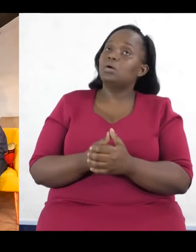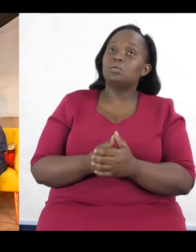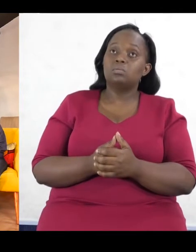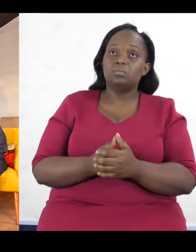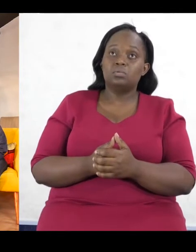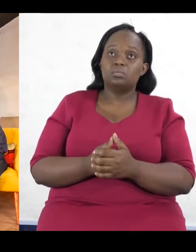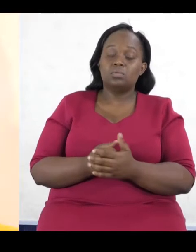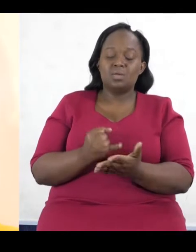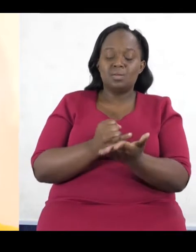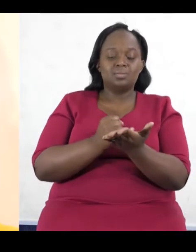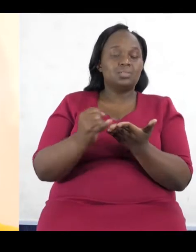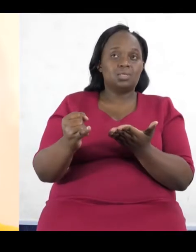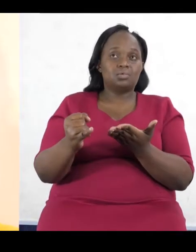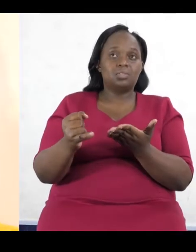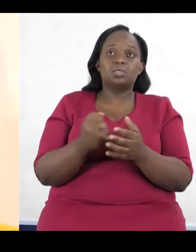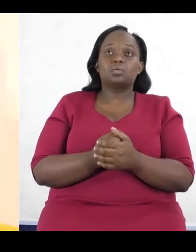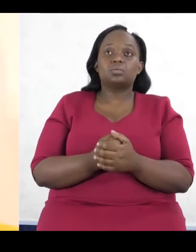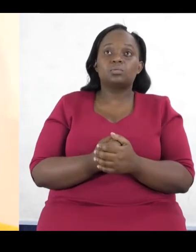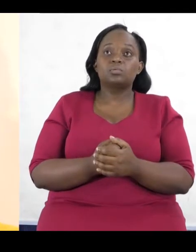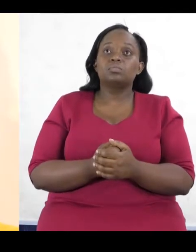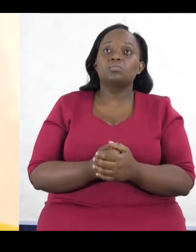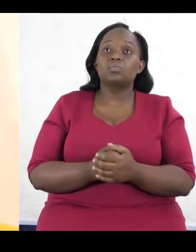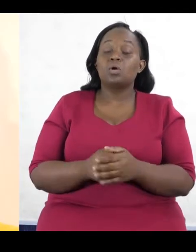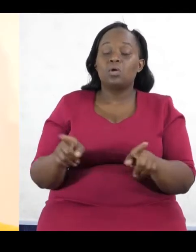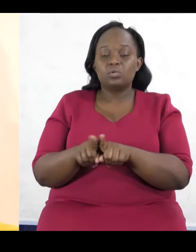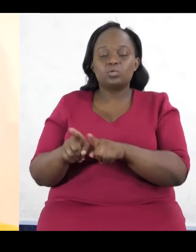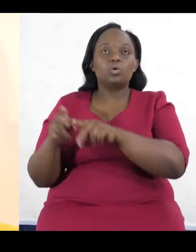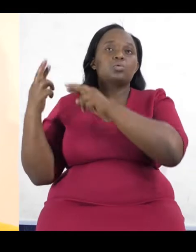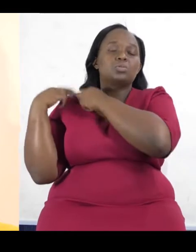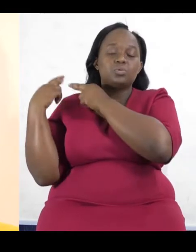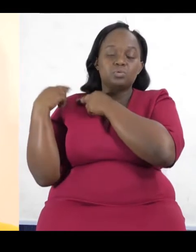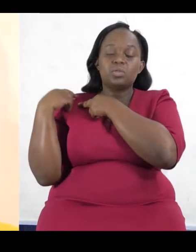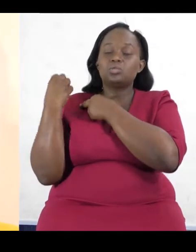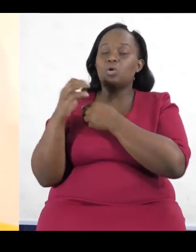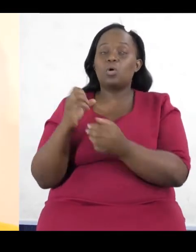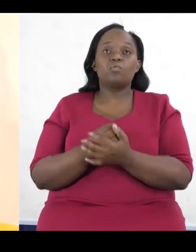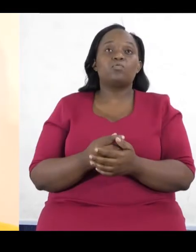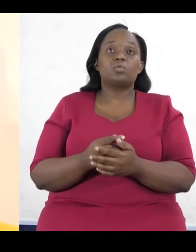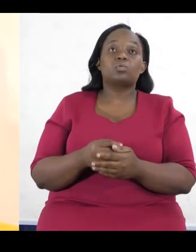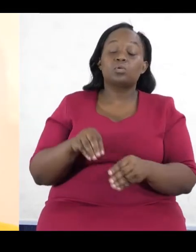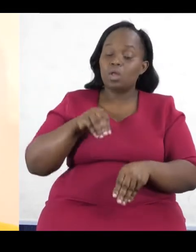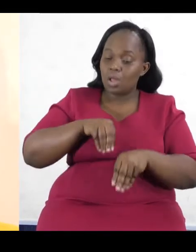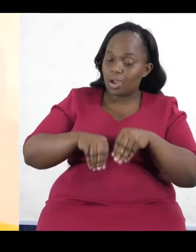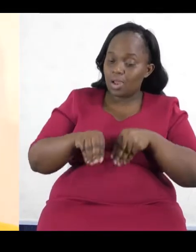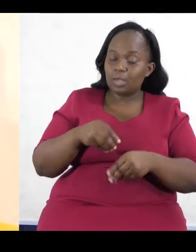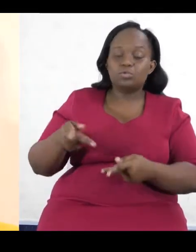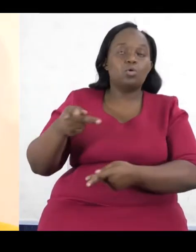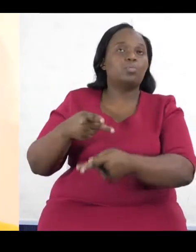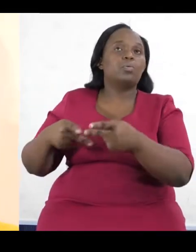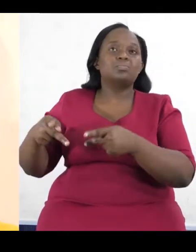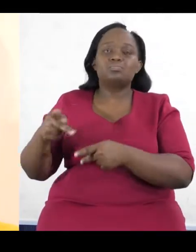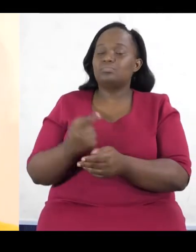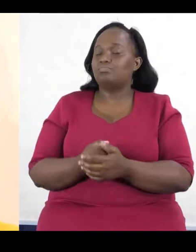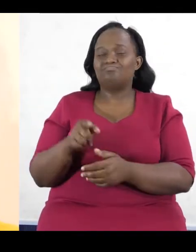the accountability of the electoral process in Kenya is just wanting. And I'll just come